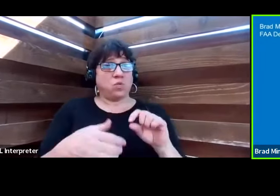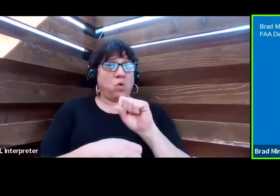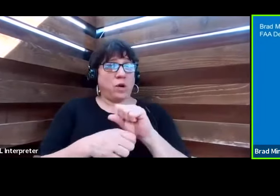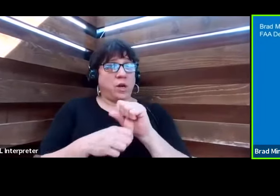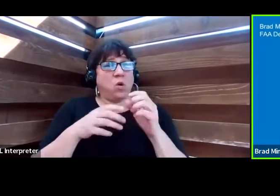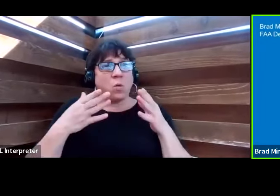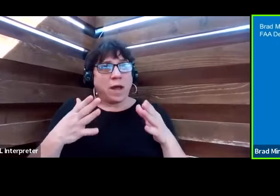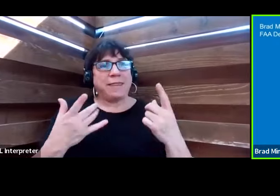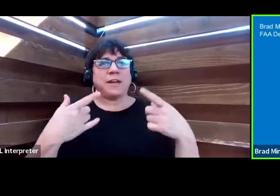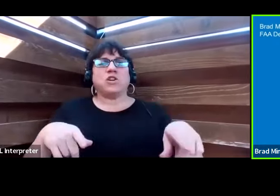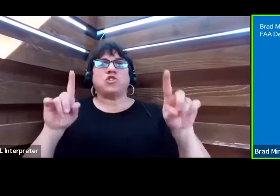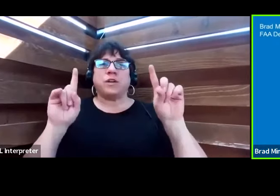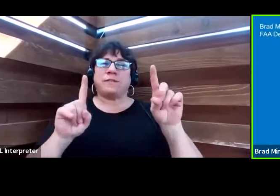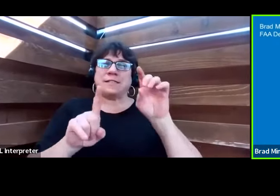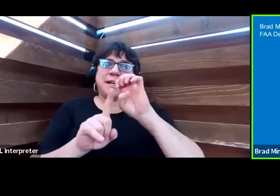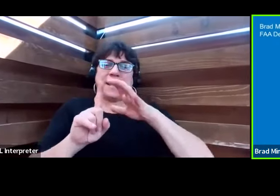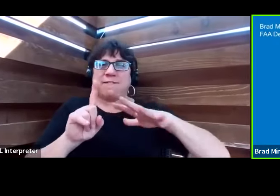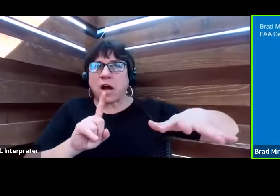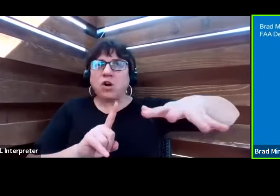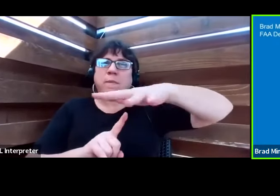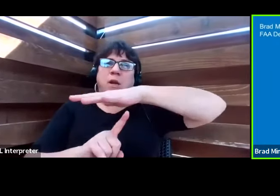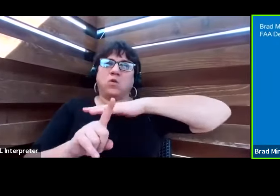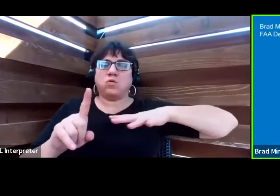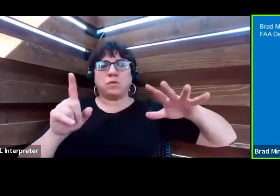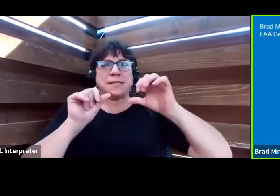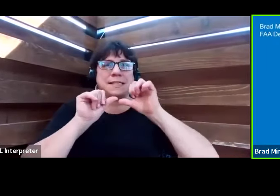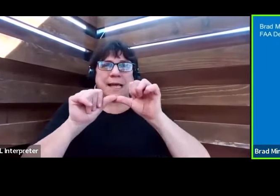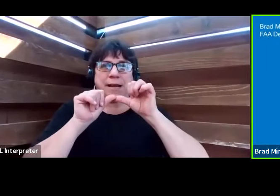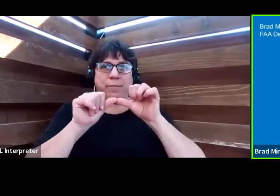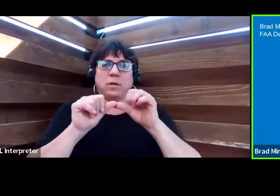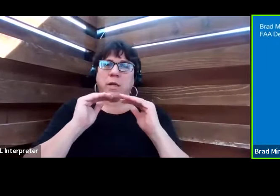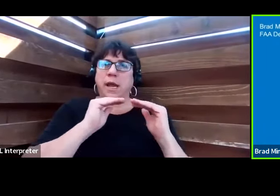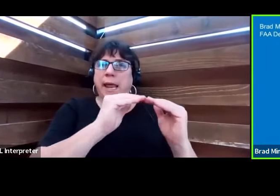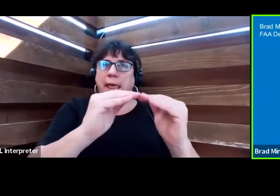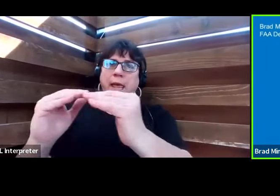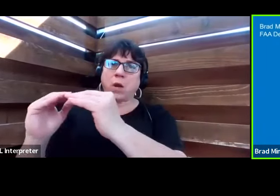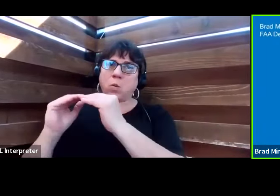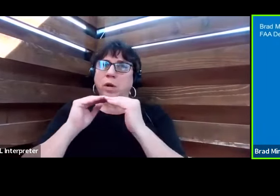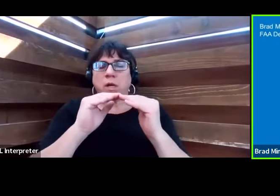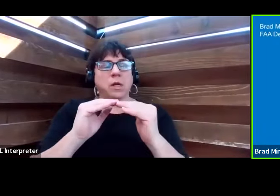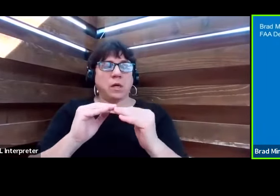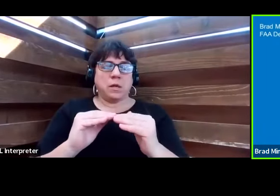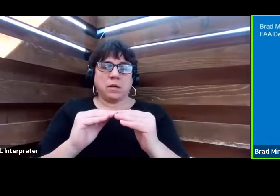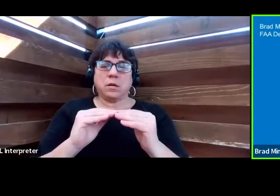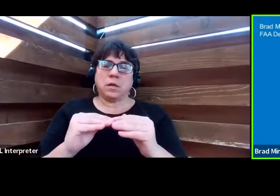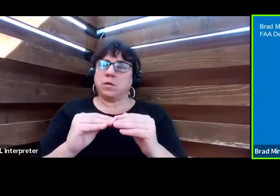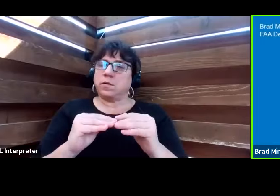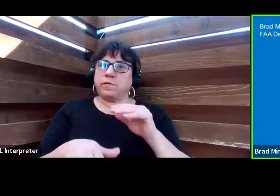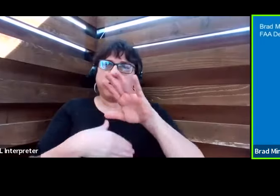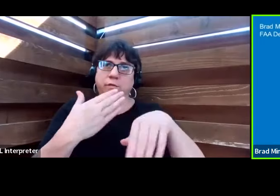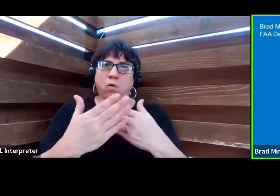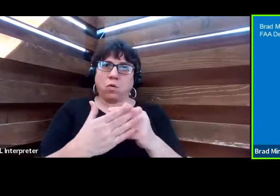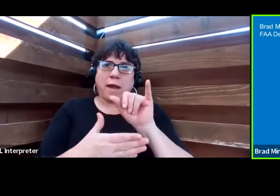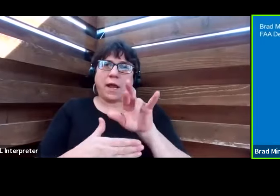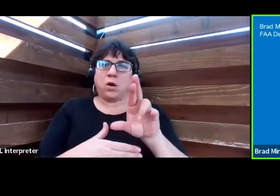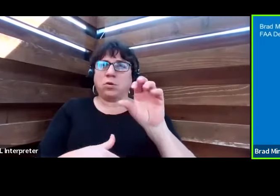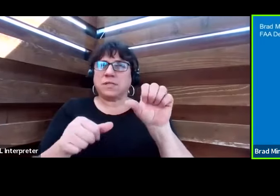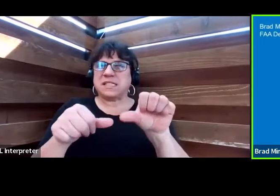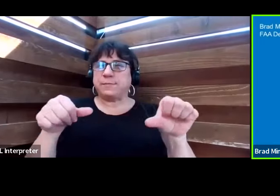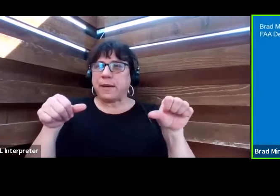that achieves environmental sustainability and equity throughout the entire aerospace system.